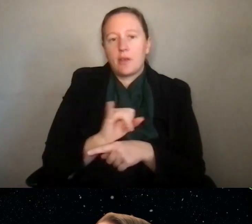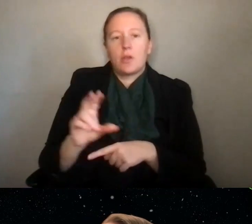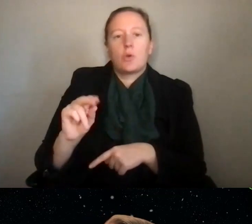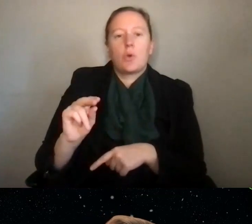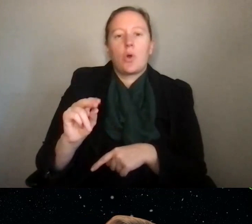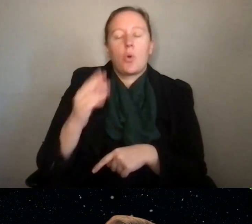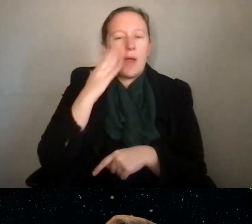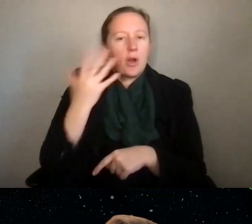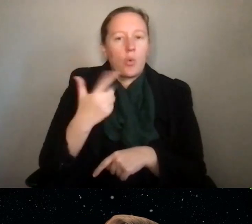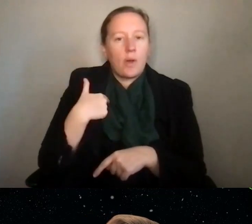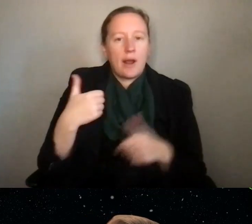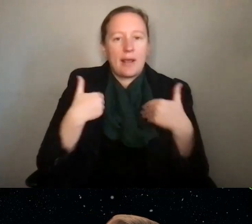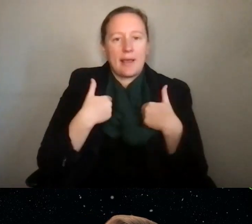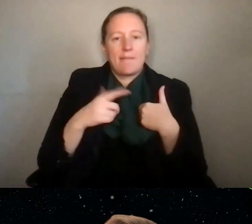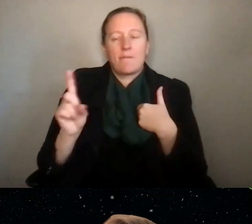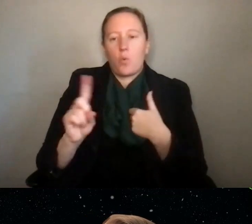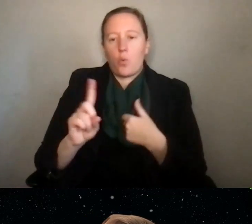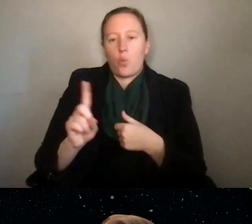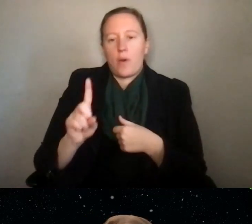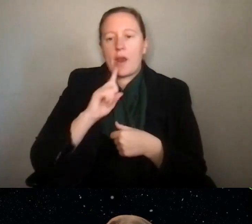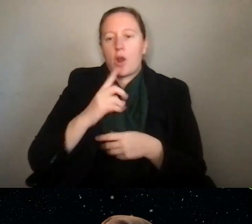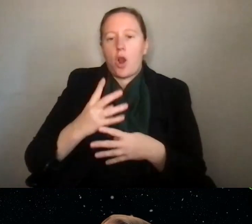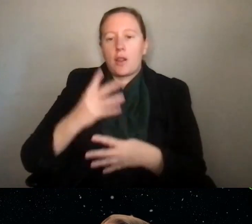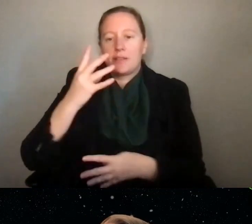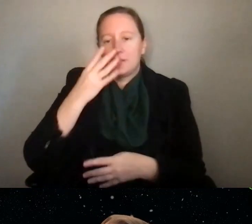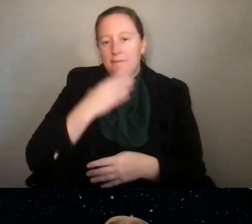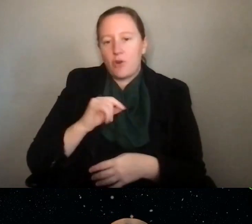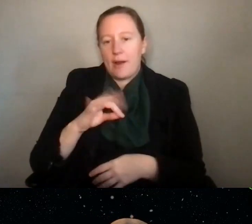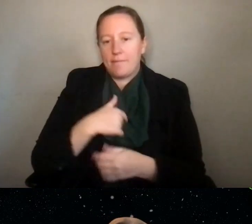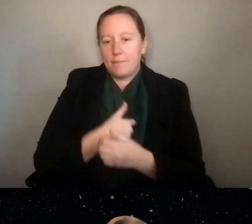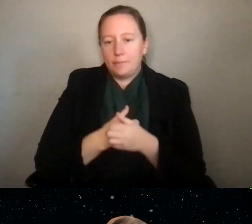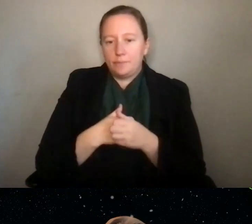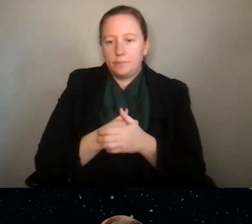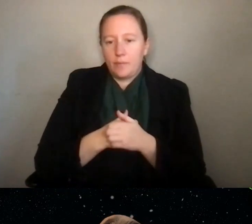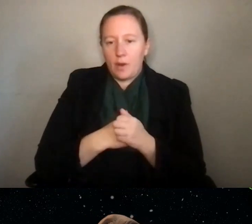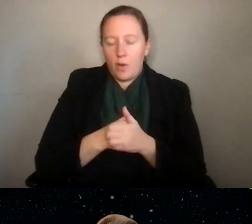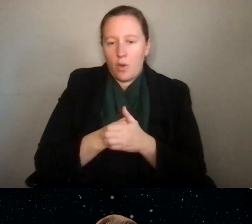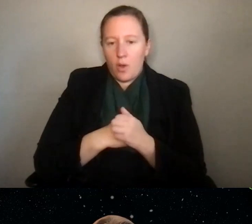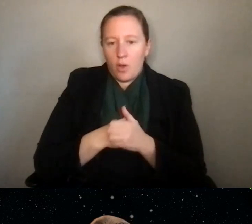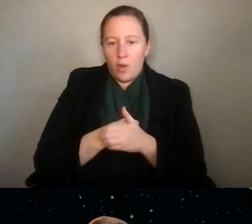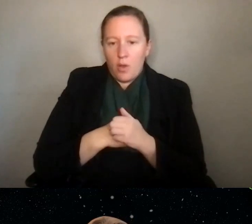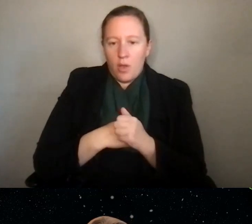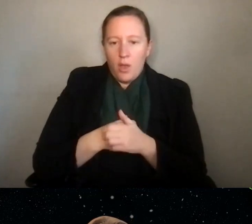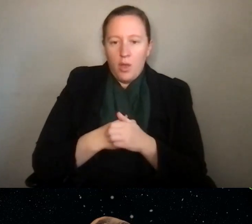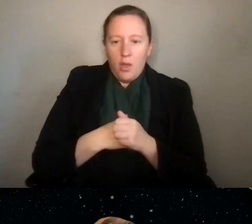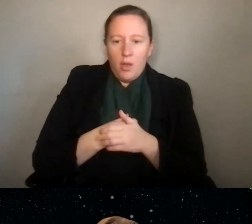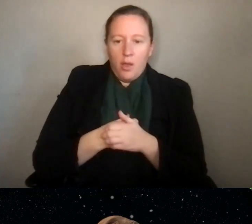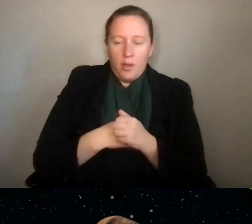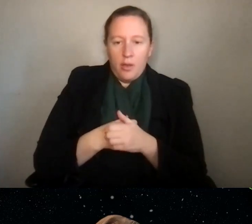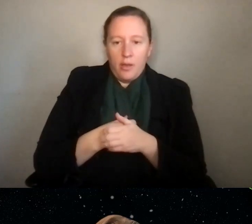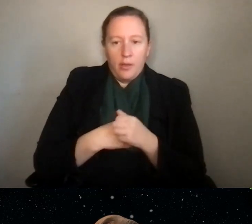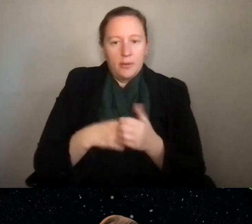I know what I have. I have a list of where the Intern supplements are listed right in front of me. These are for graduate students who want to do an internship